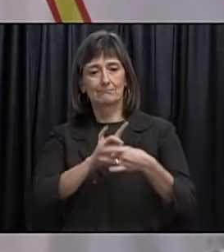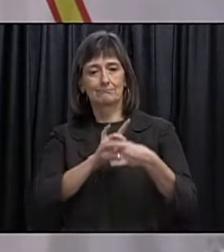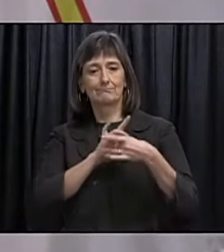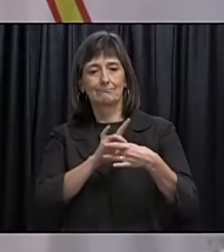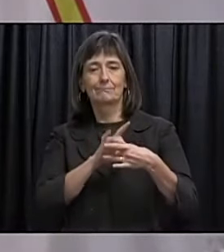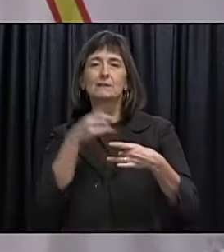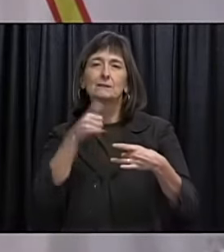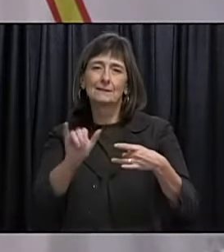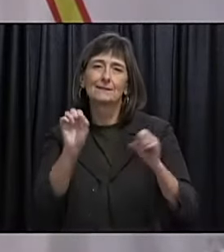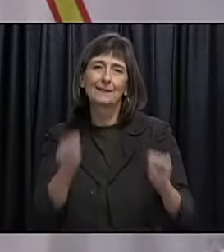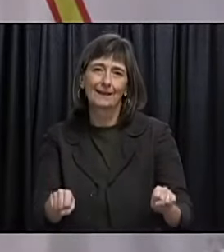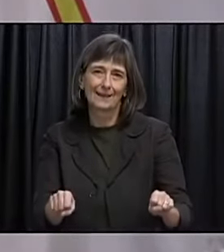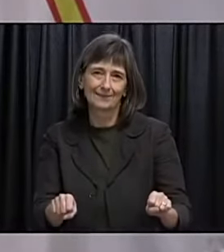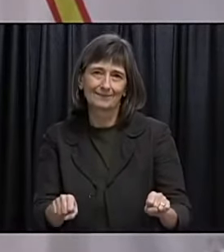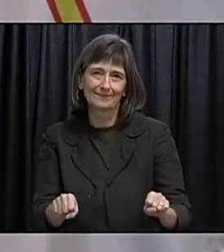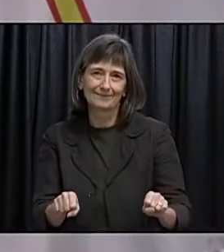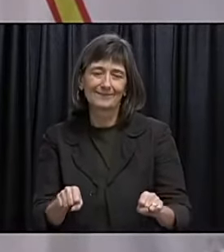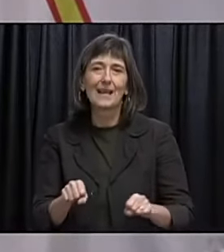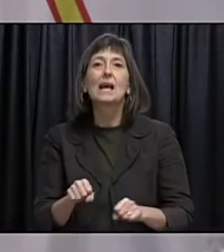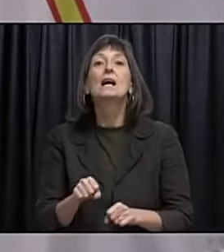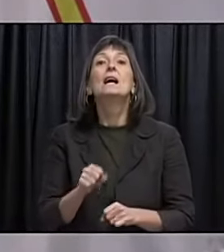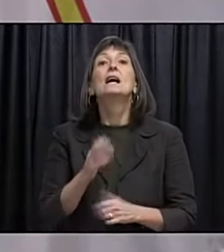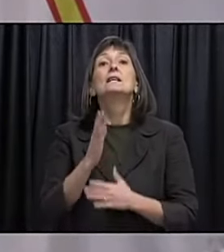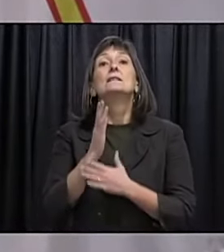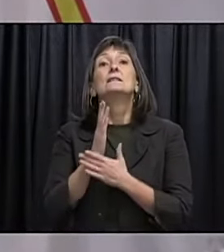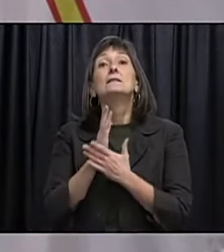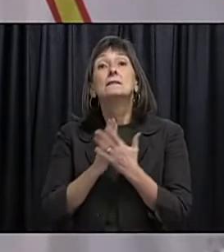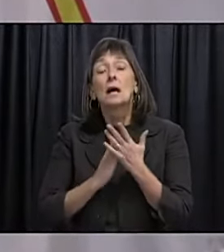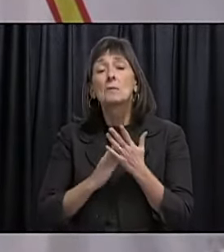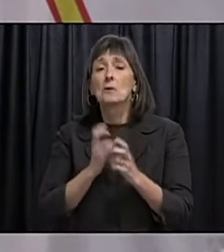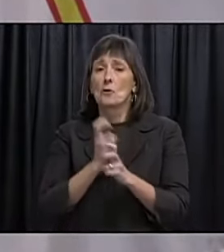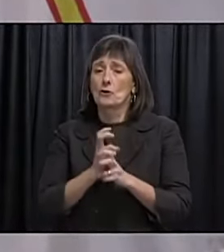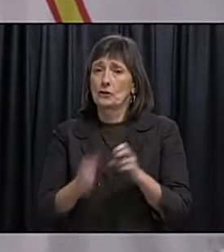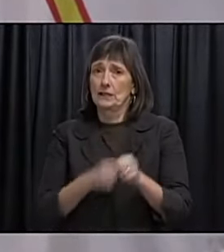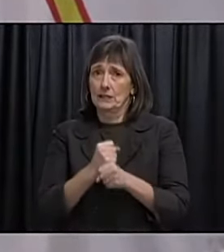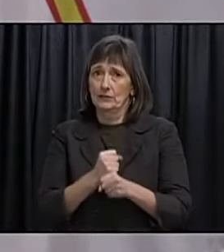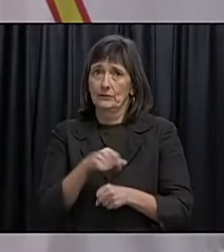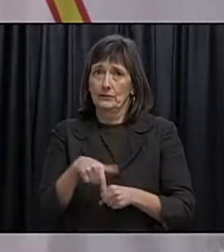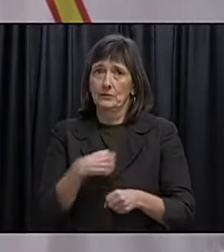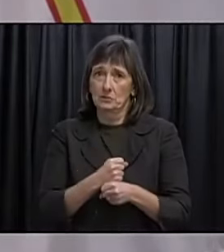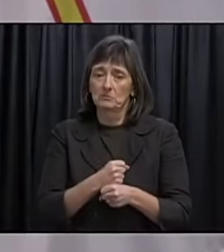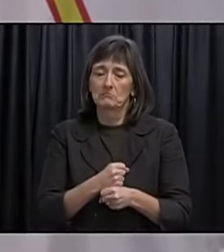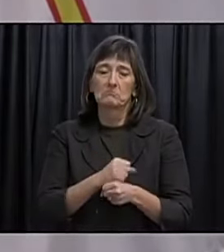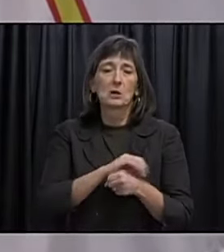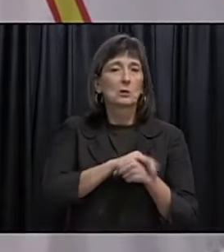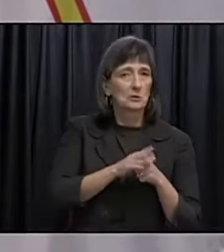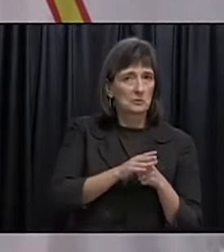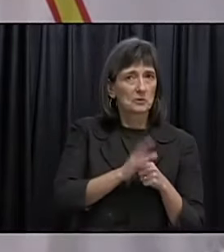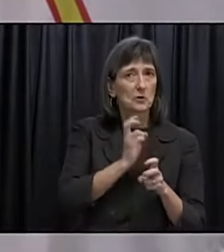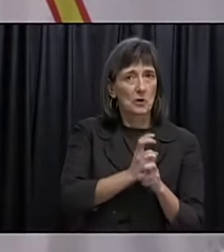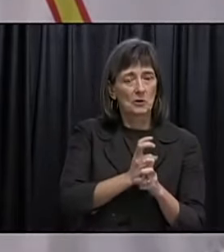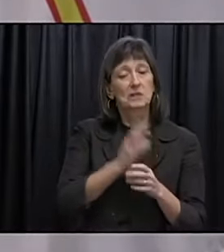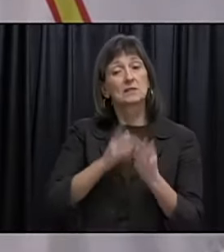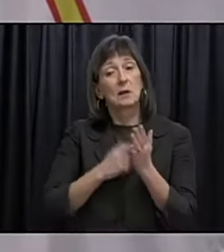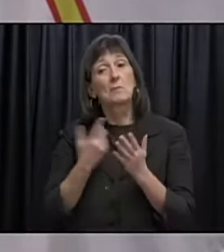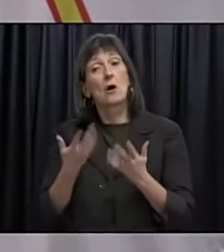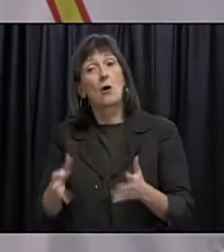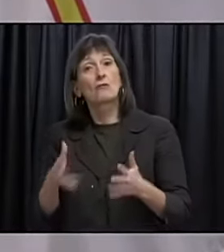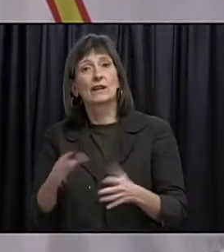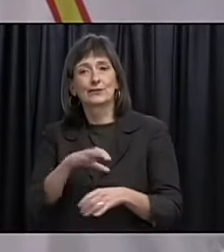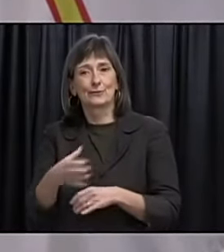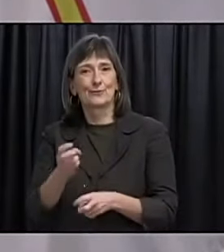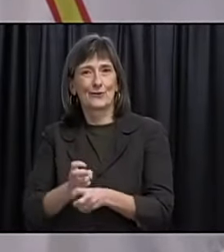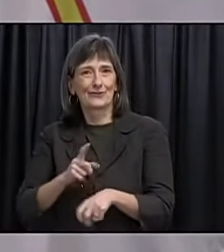This season can also be a tough time of year for some and the pandemic no doubt is making it more difficult. We need to remember these are challenging